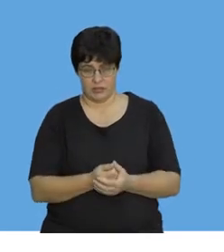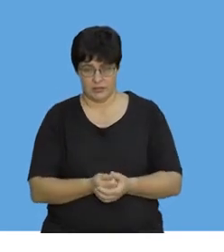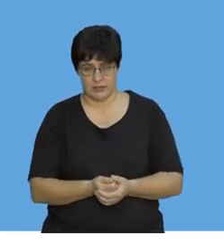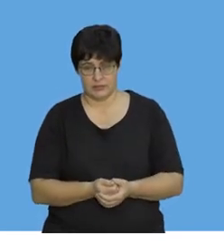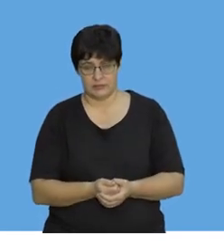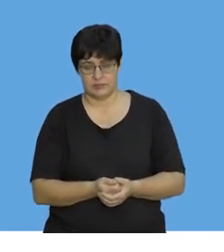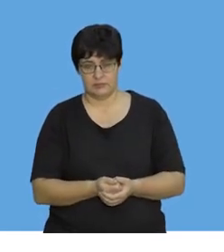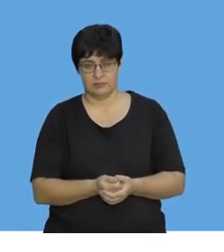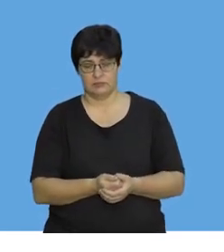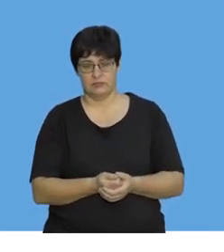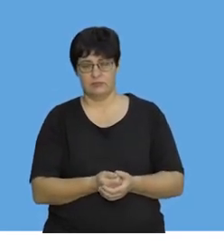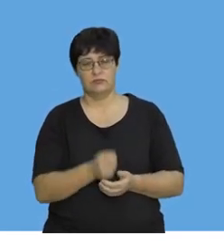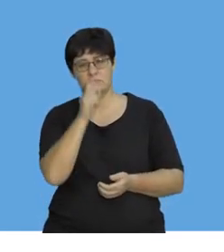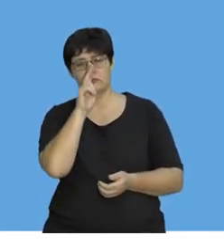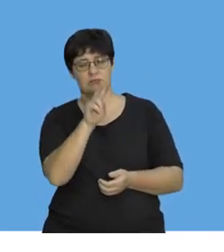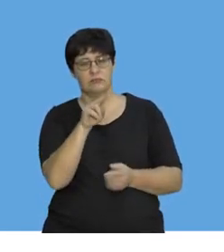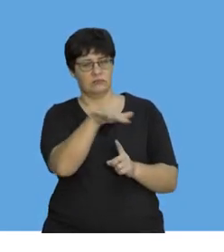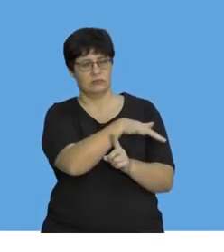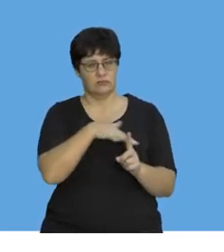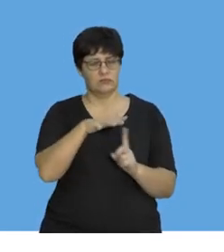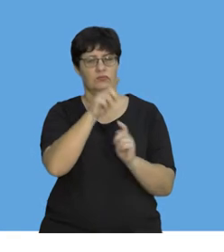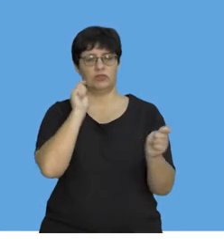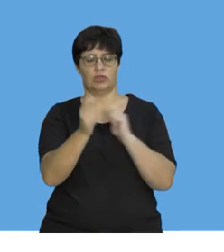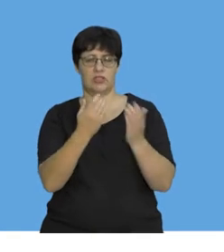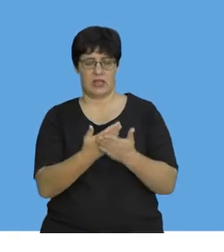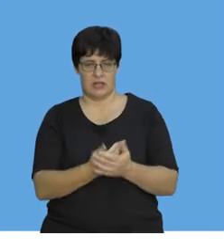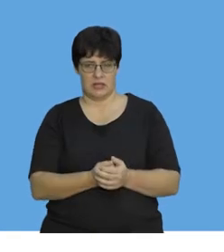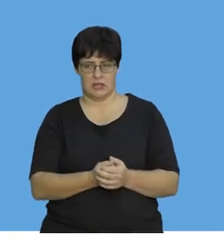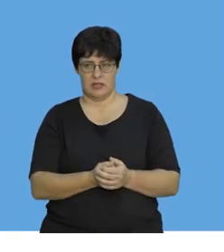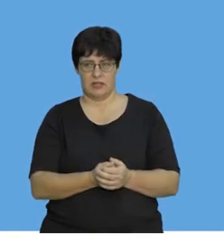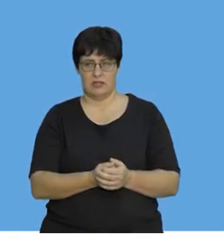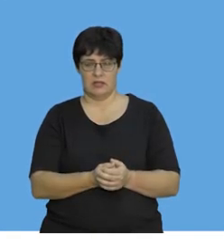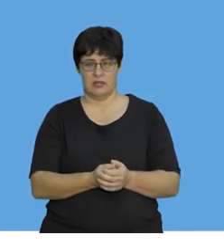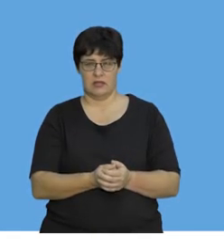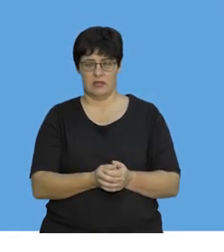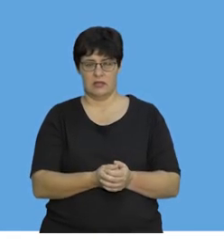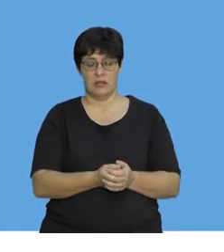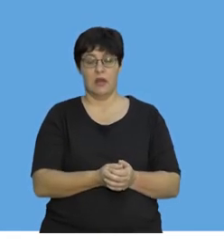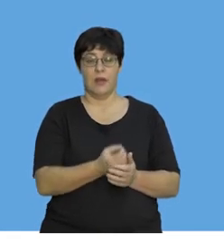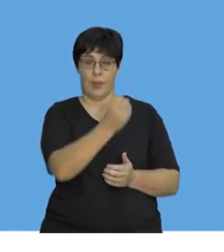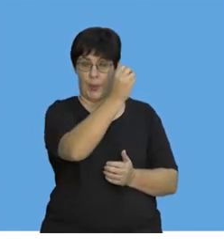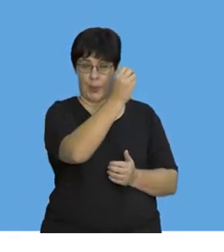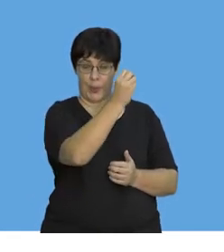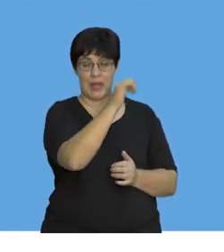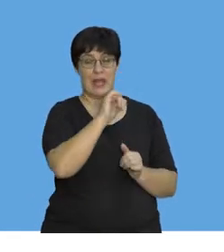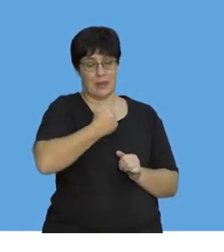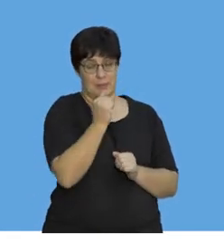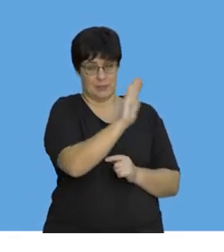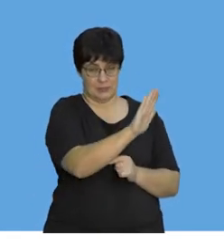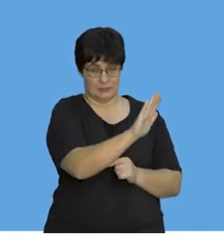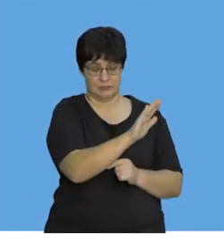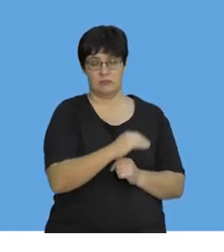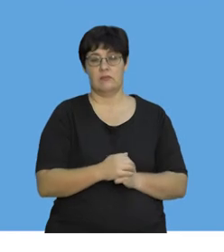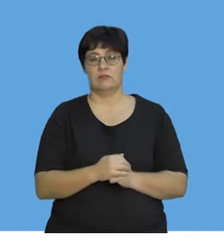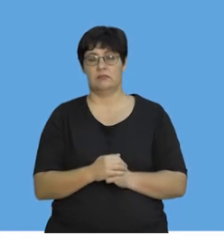So, let's see if we can change the conditions. Let's keep the small egg. Okay. Let's